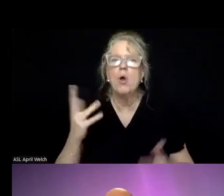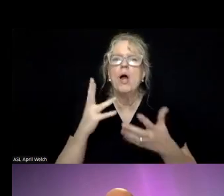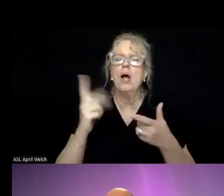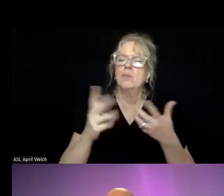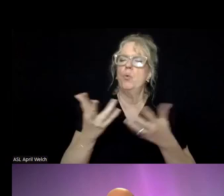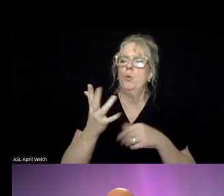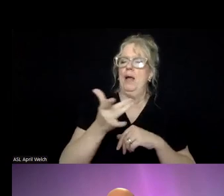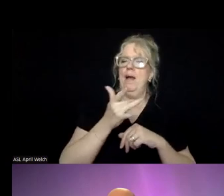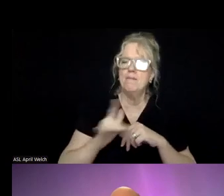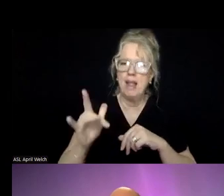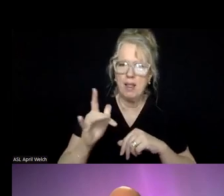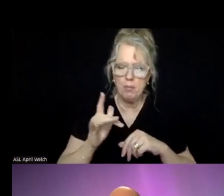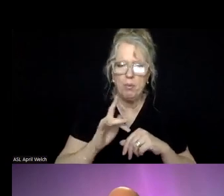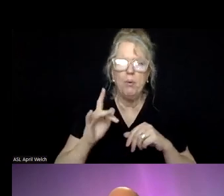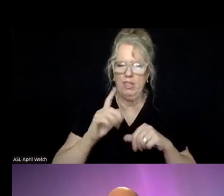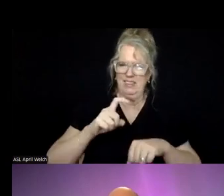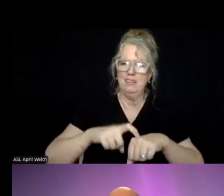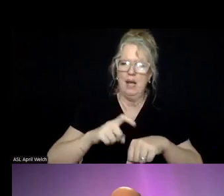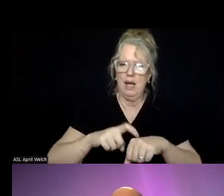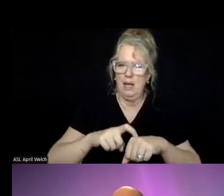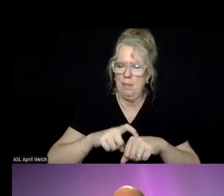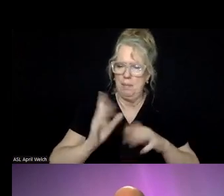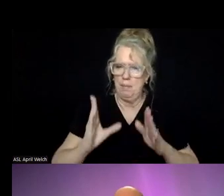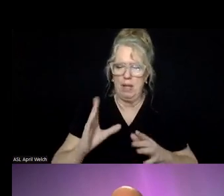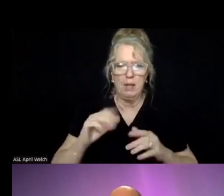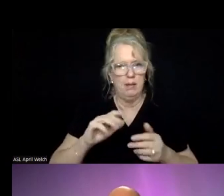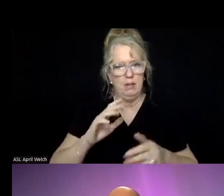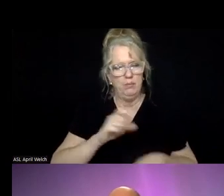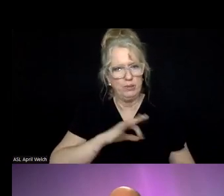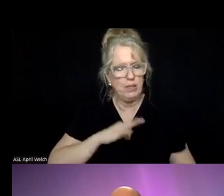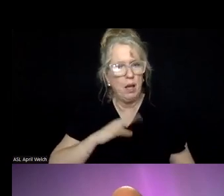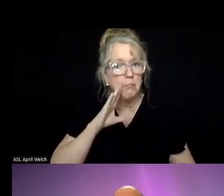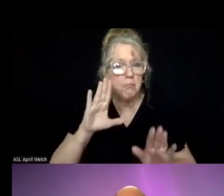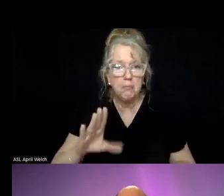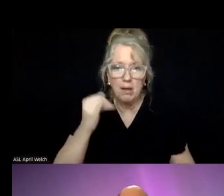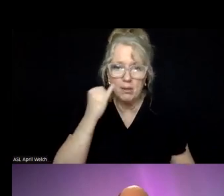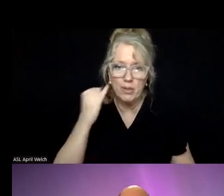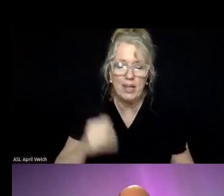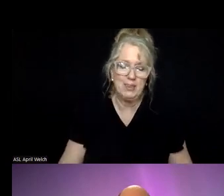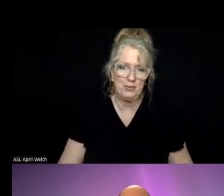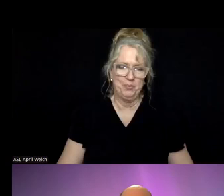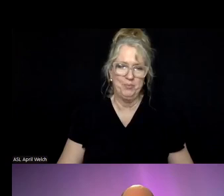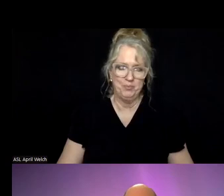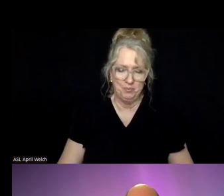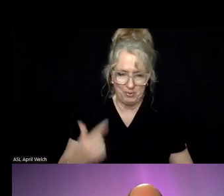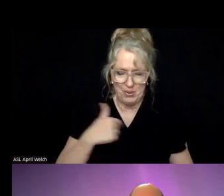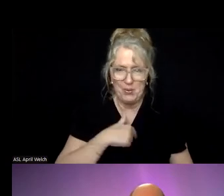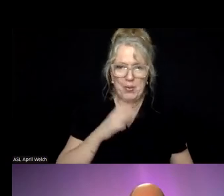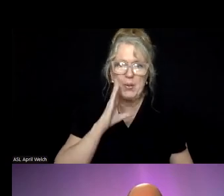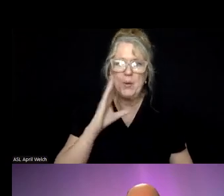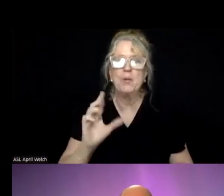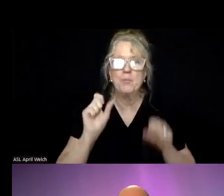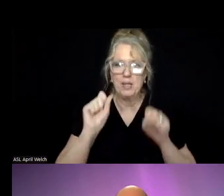uh, time that our staff had. Now, what a great idea that we would be